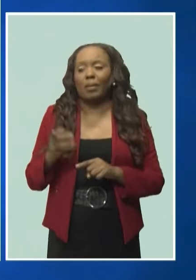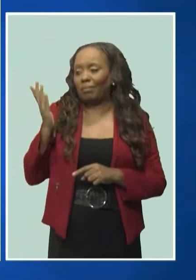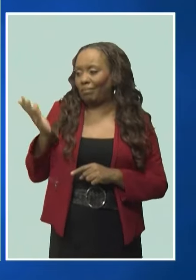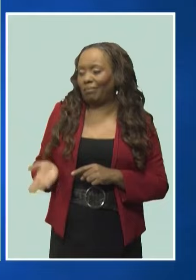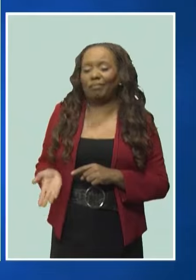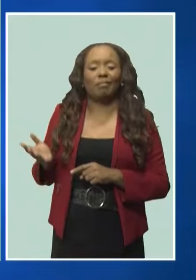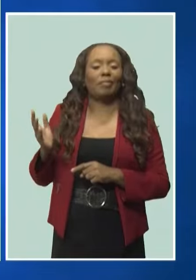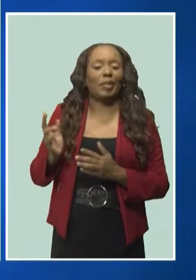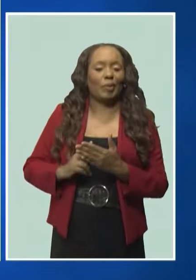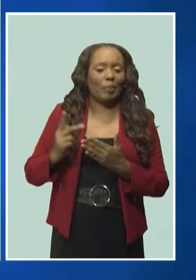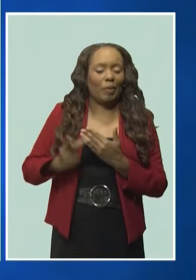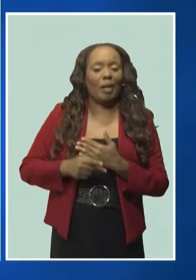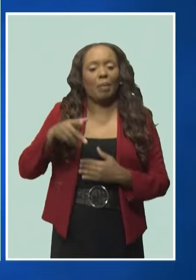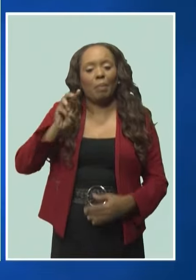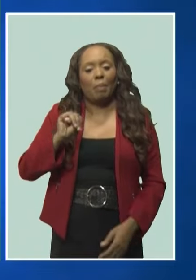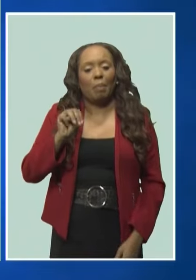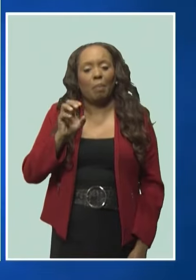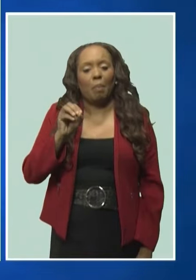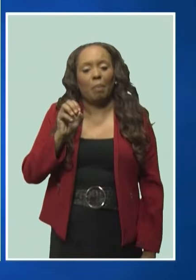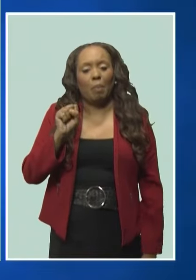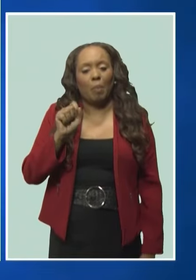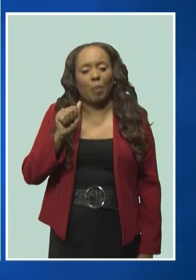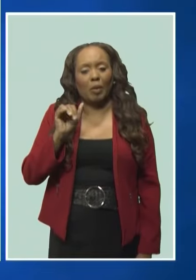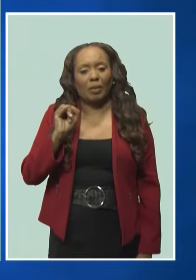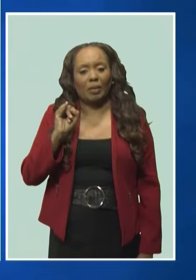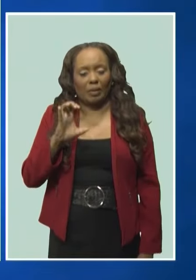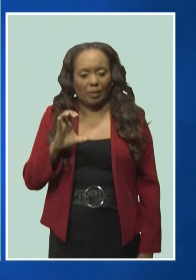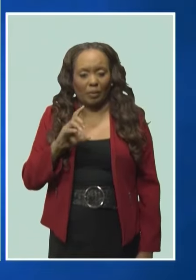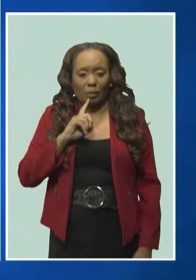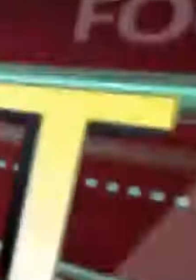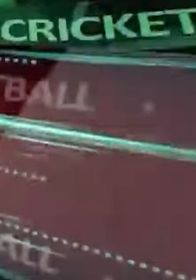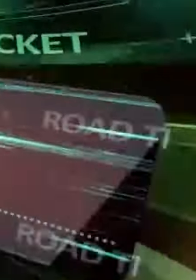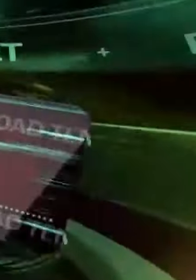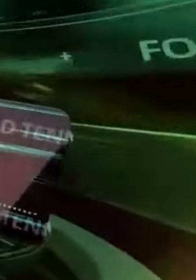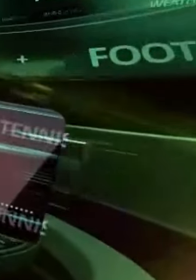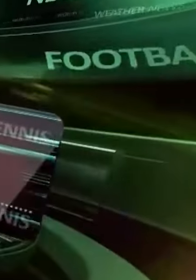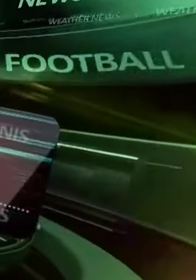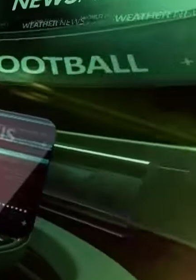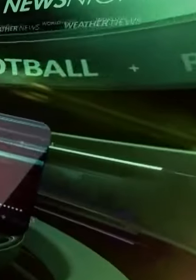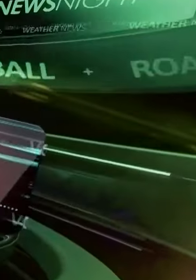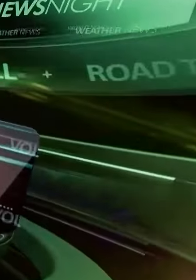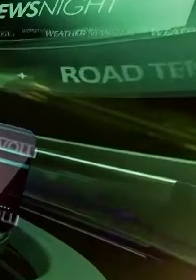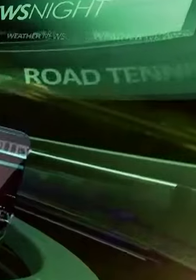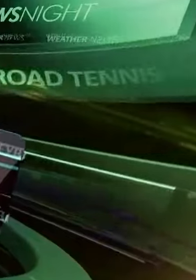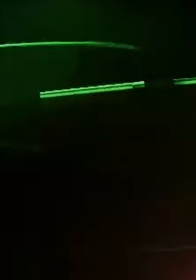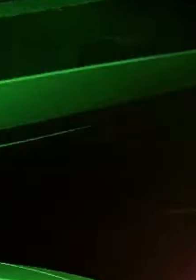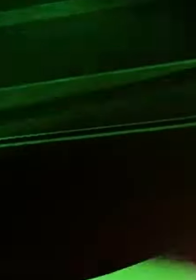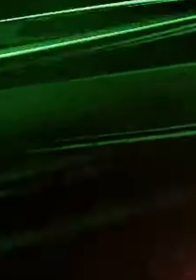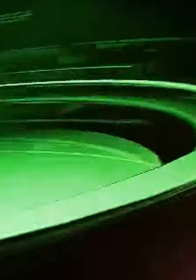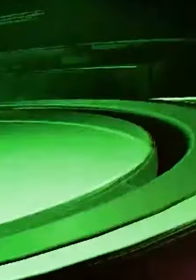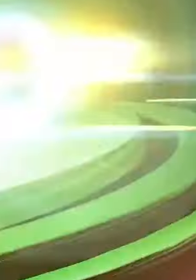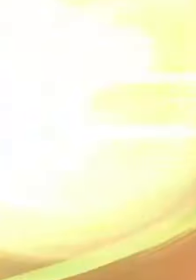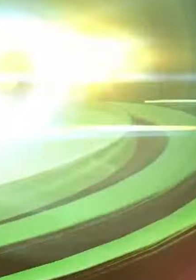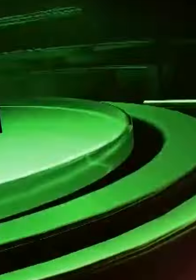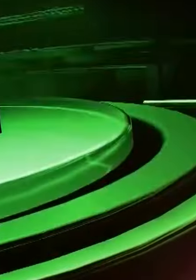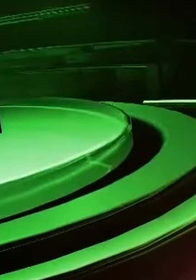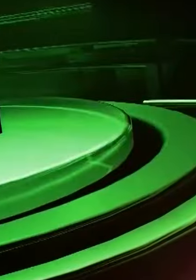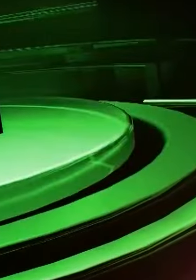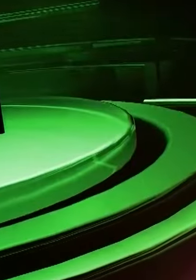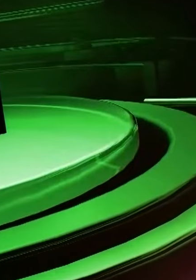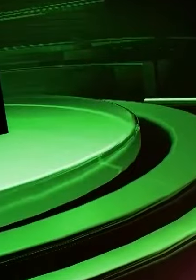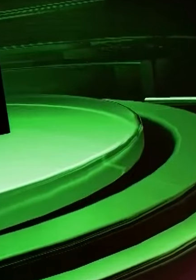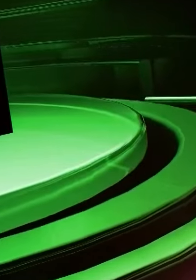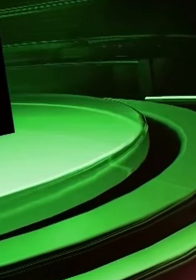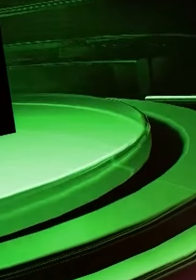has contributed in time. Sports Night is brought to you by Powerade.